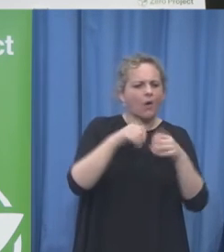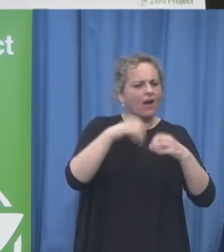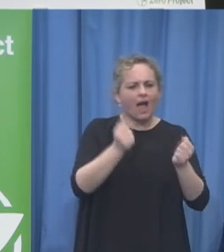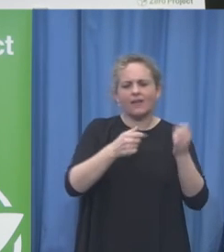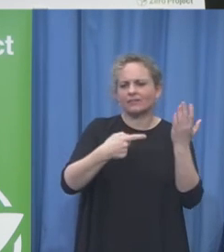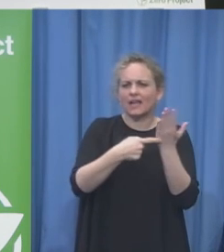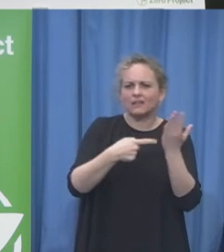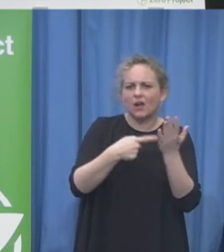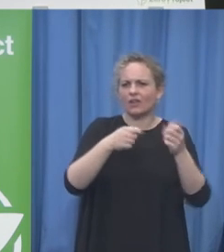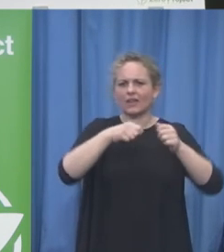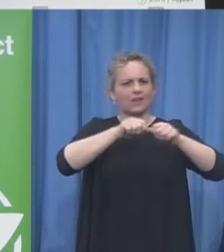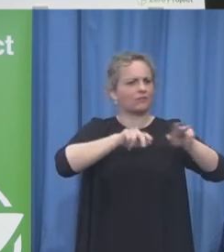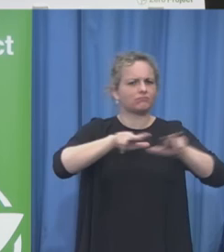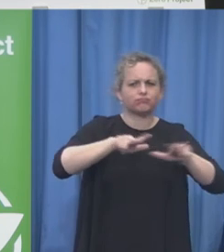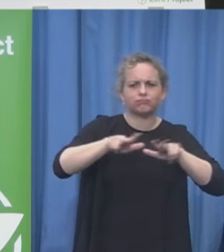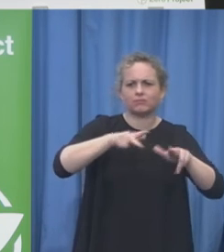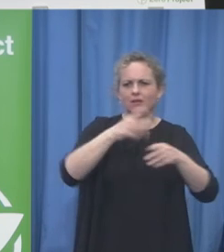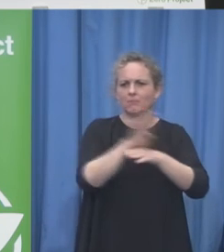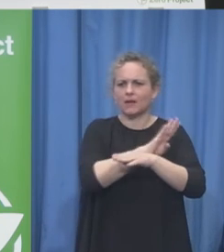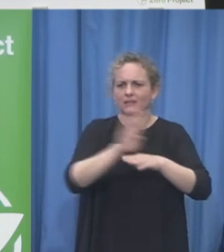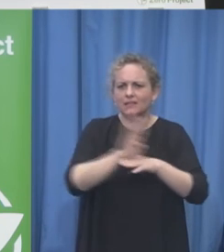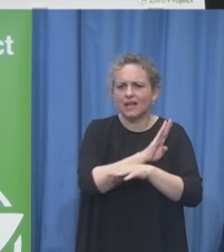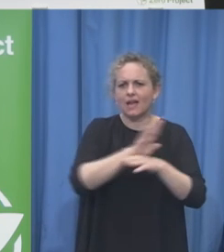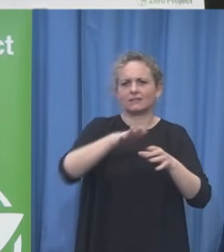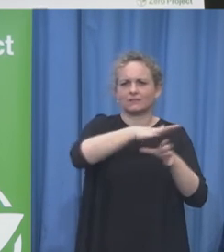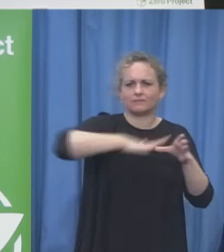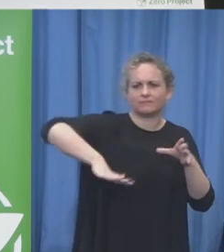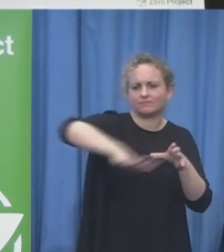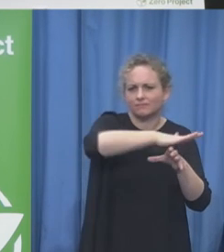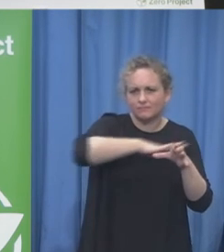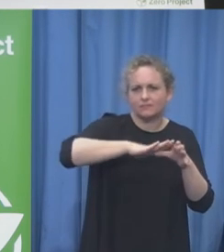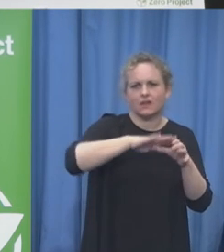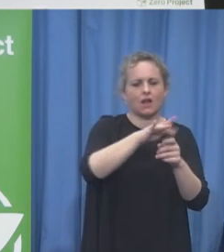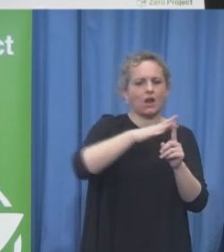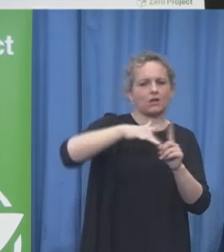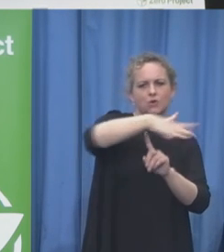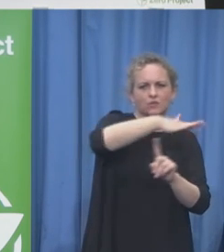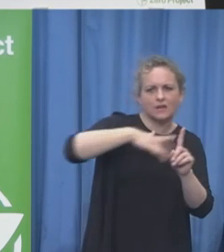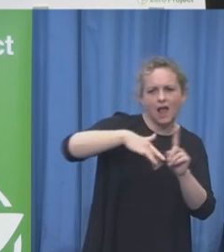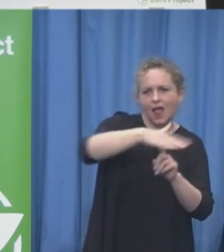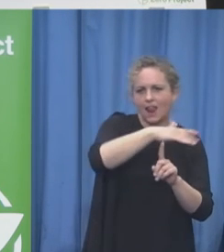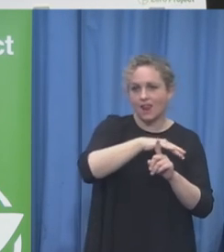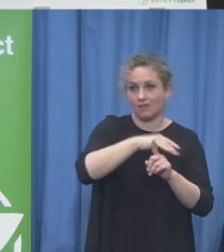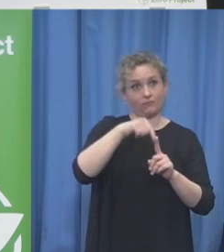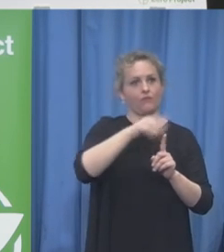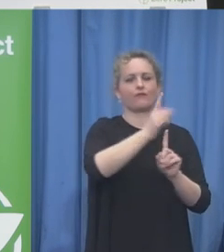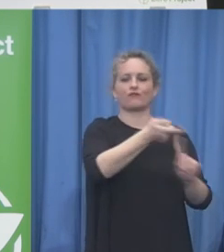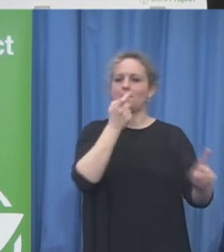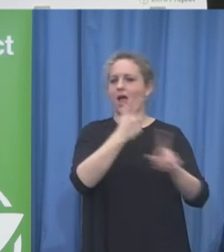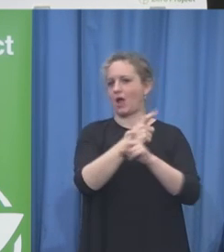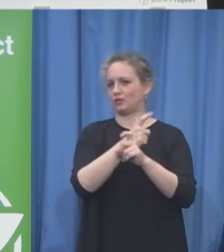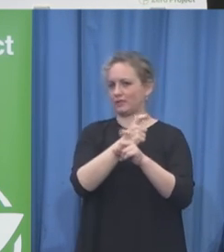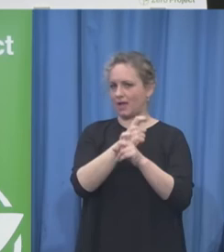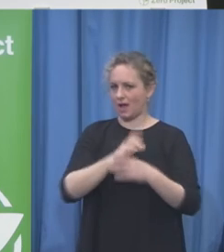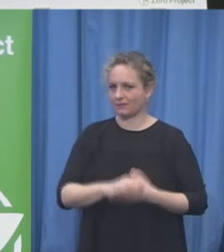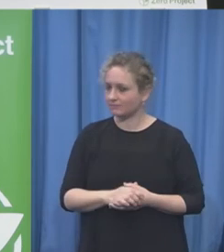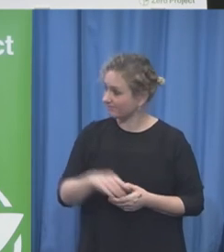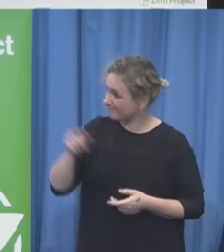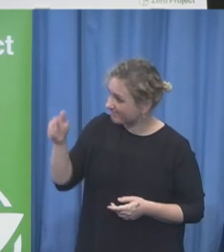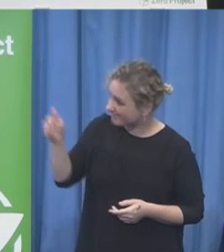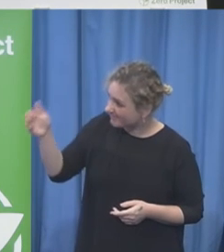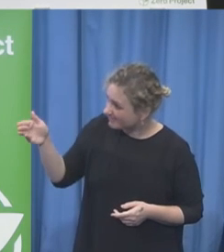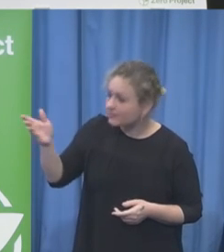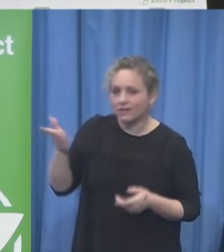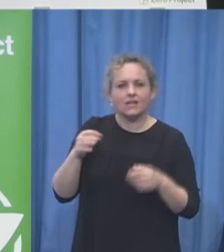Alois Stöger Secretary of Labour, Social and Consumer Protection from Austria